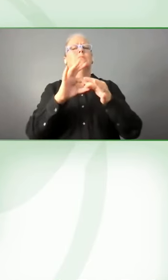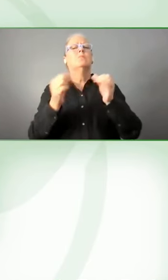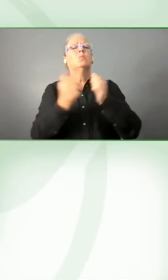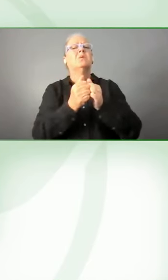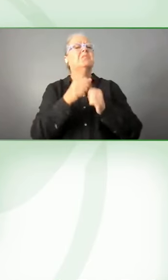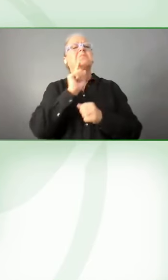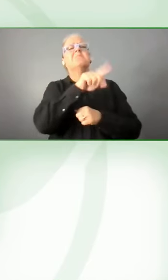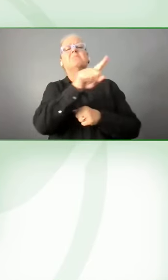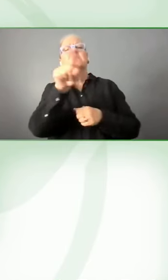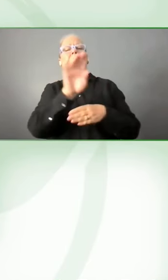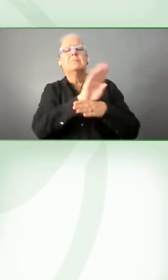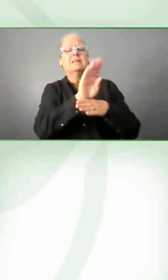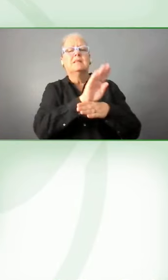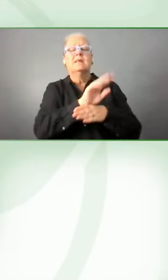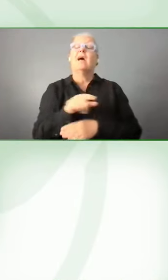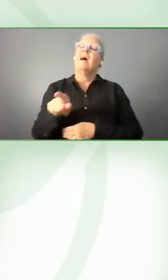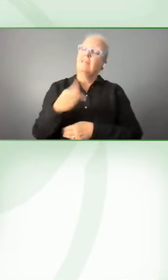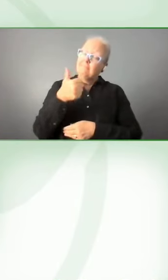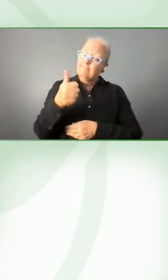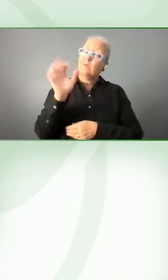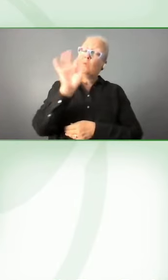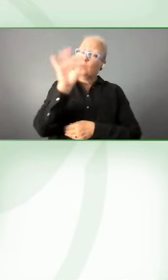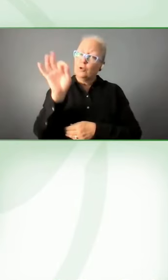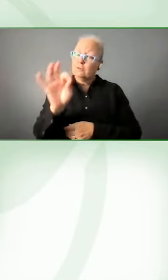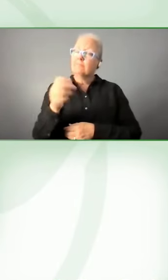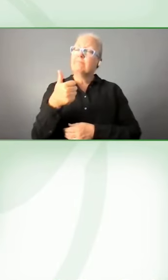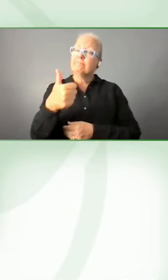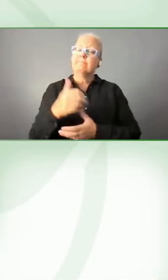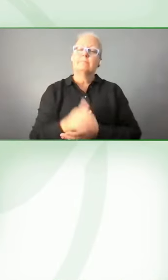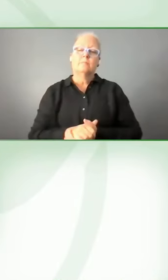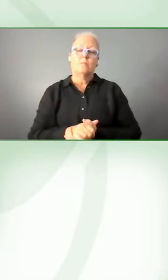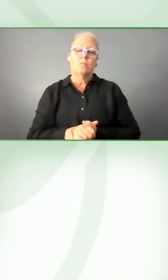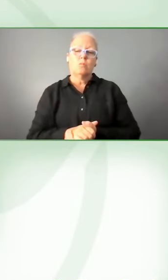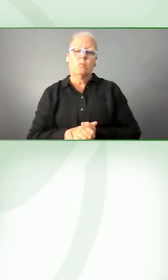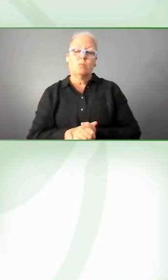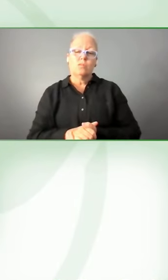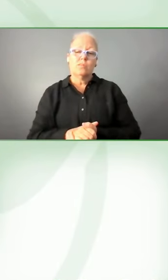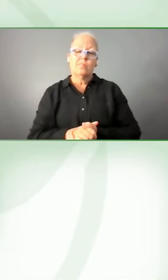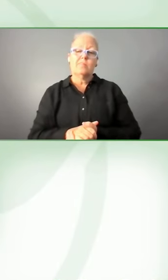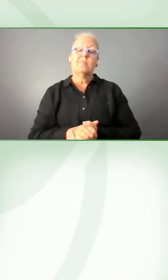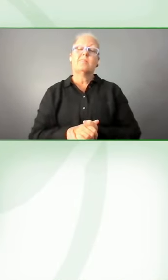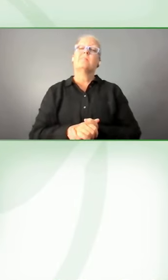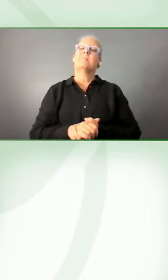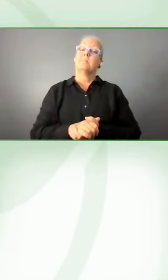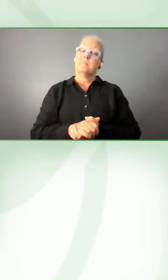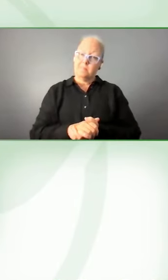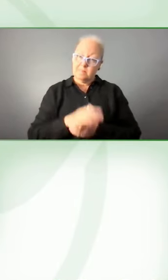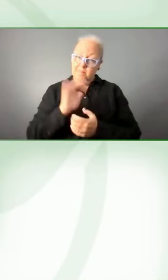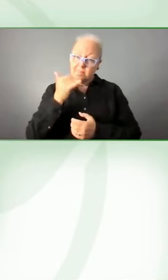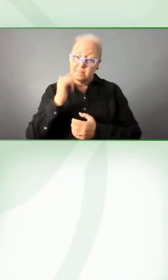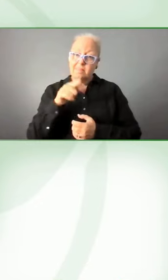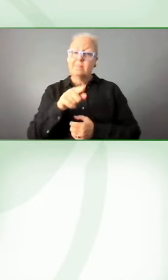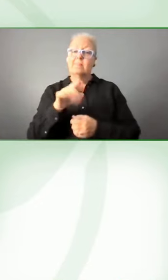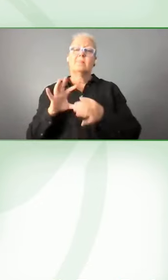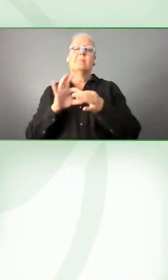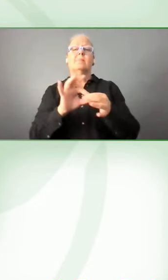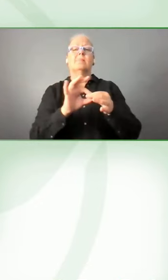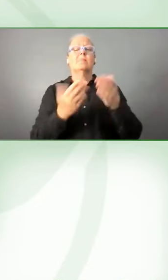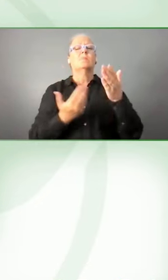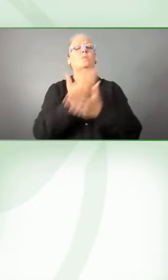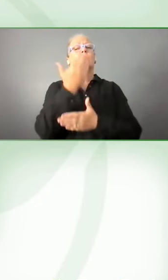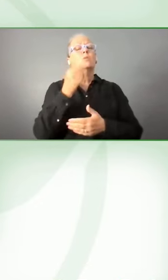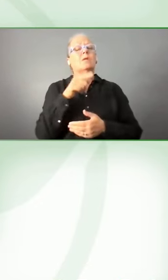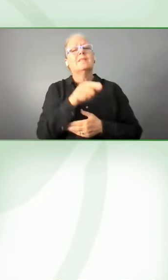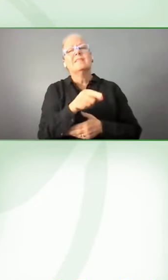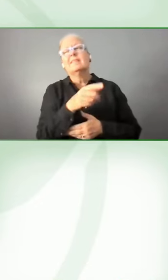Great question. So, yes, it is leading to new relationships with businesses, maybe more in the nascent stage,